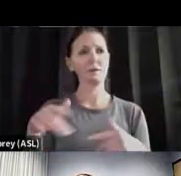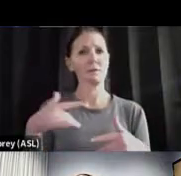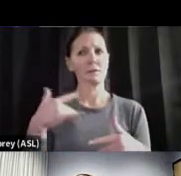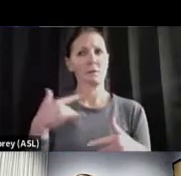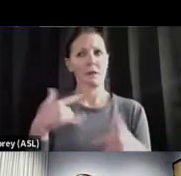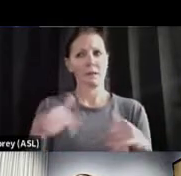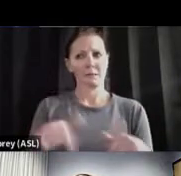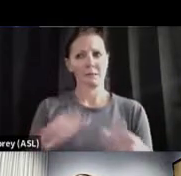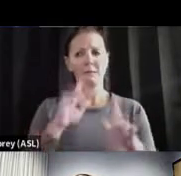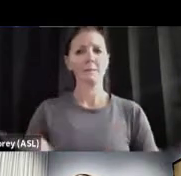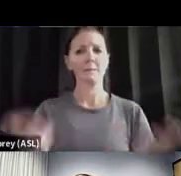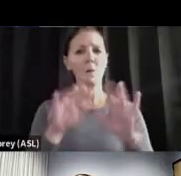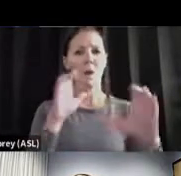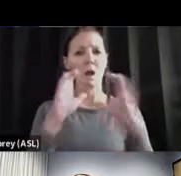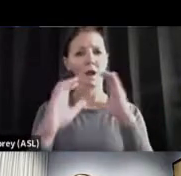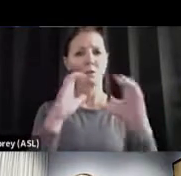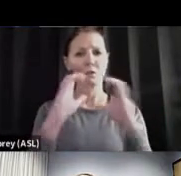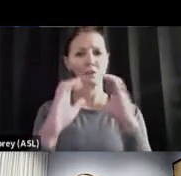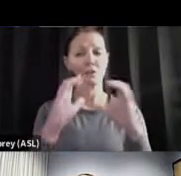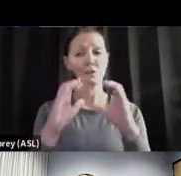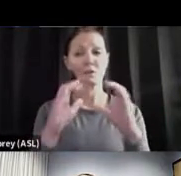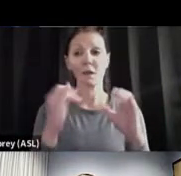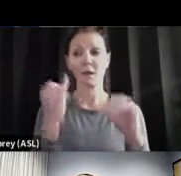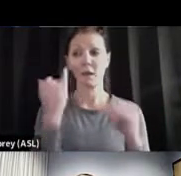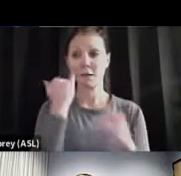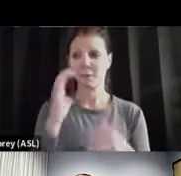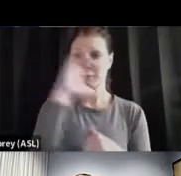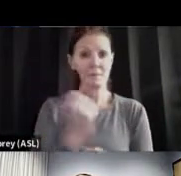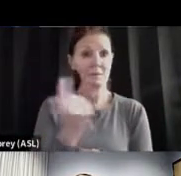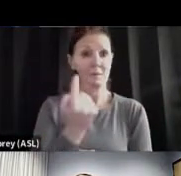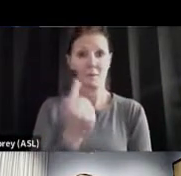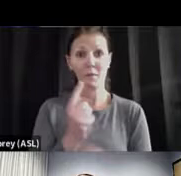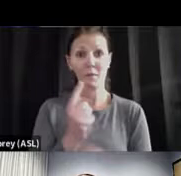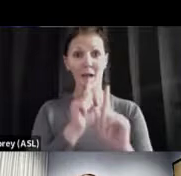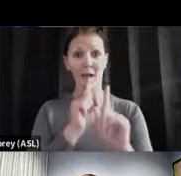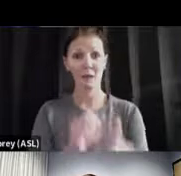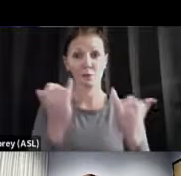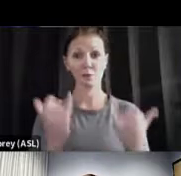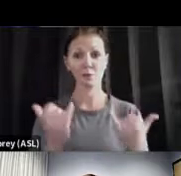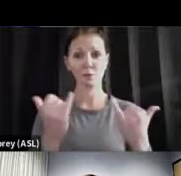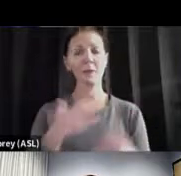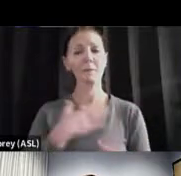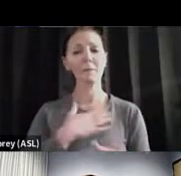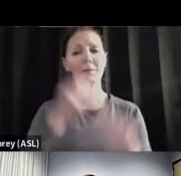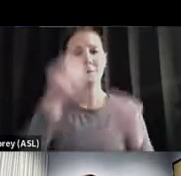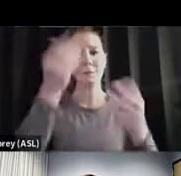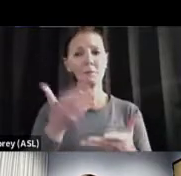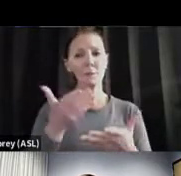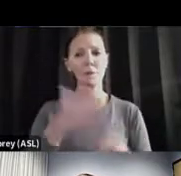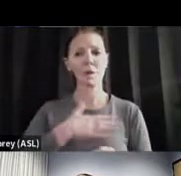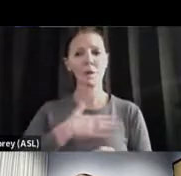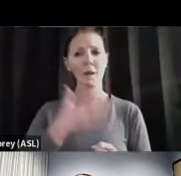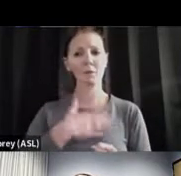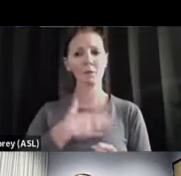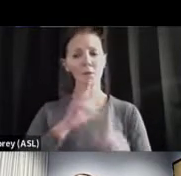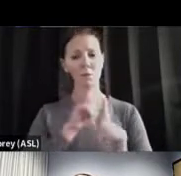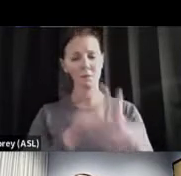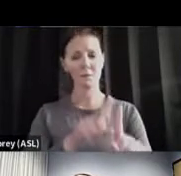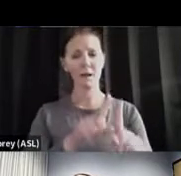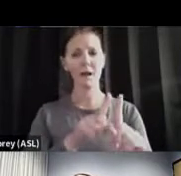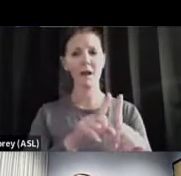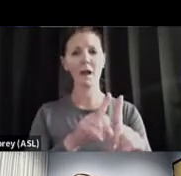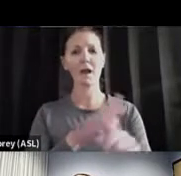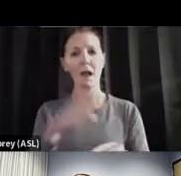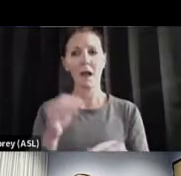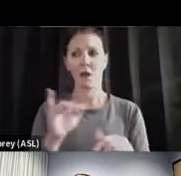what we cannot answer directly from you today, please let us know. We're happy to respond to that. And we're also happy to respond to you